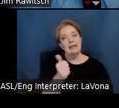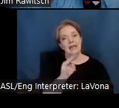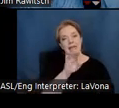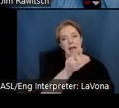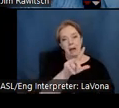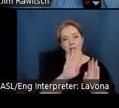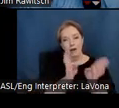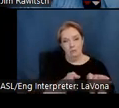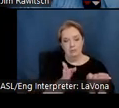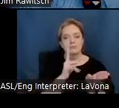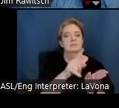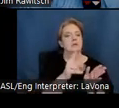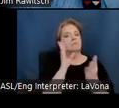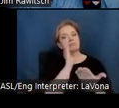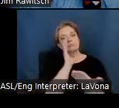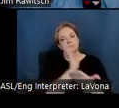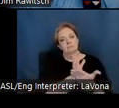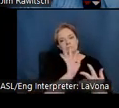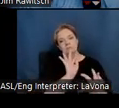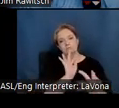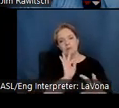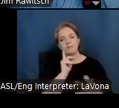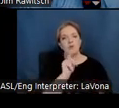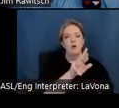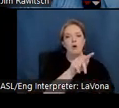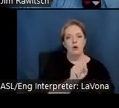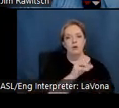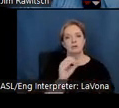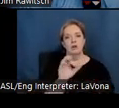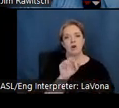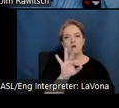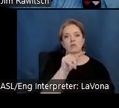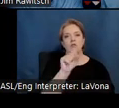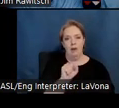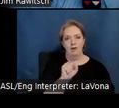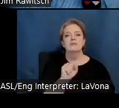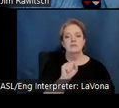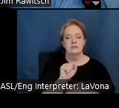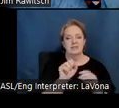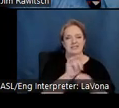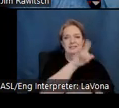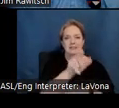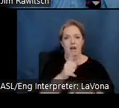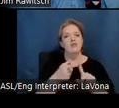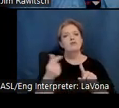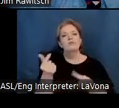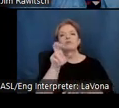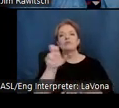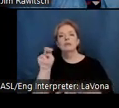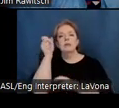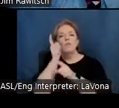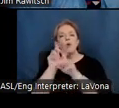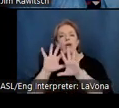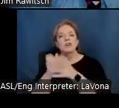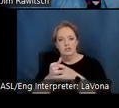iconic example of the arts and crafts style executed by the Green Brother architects. The exquisite front